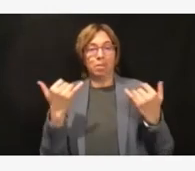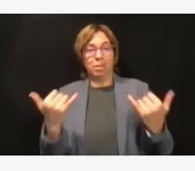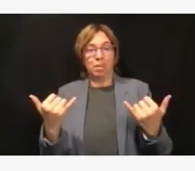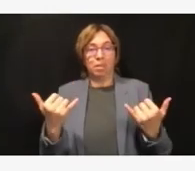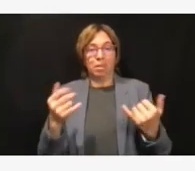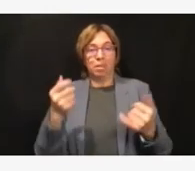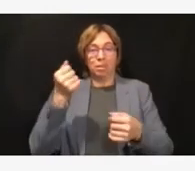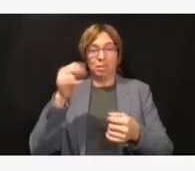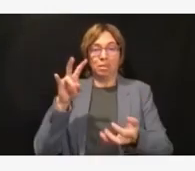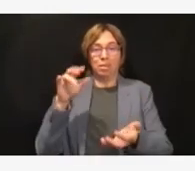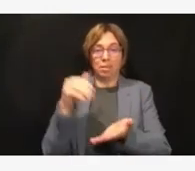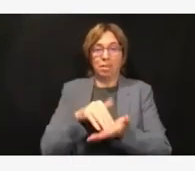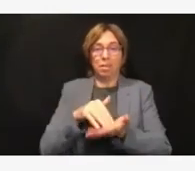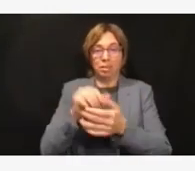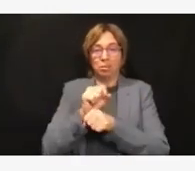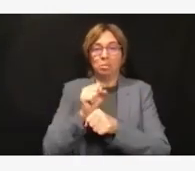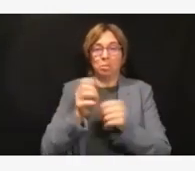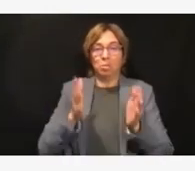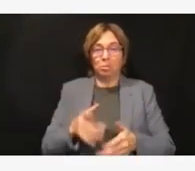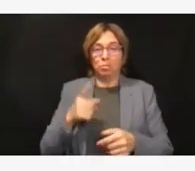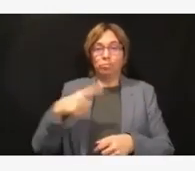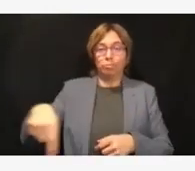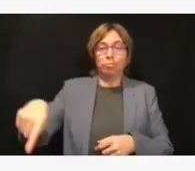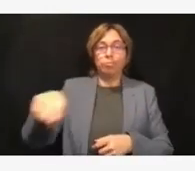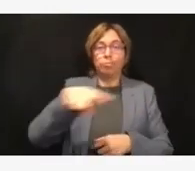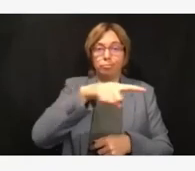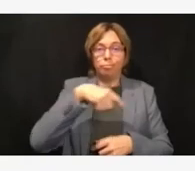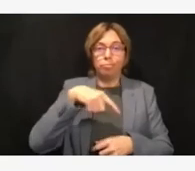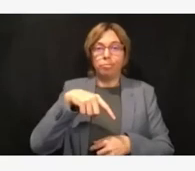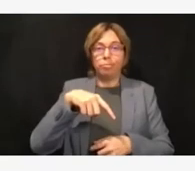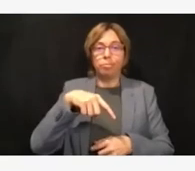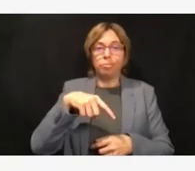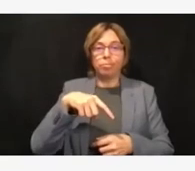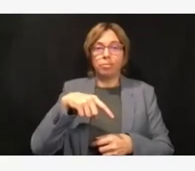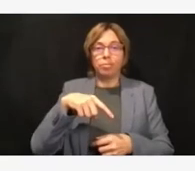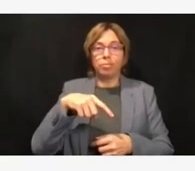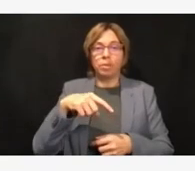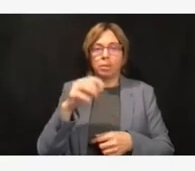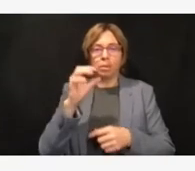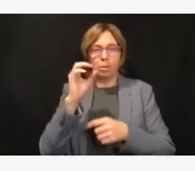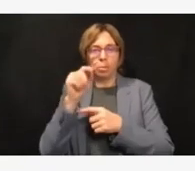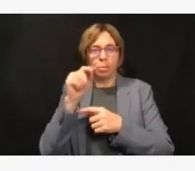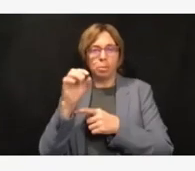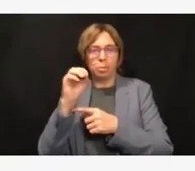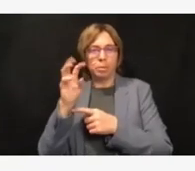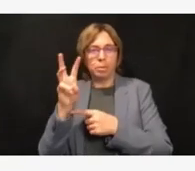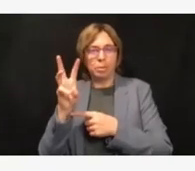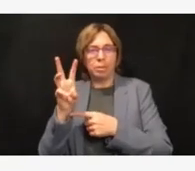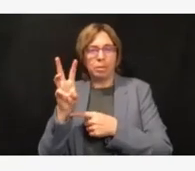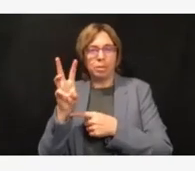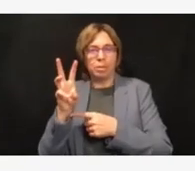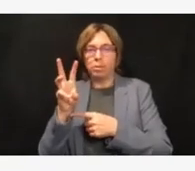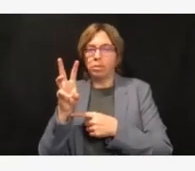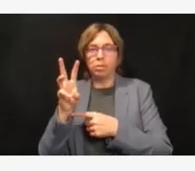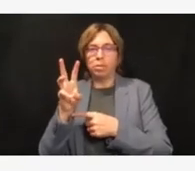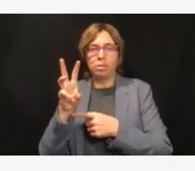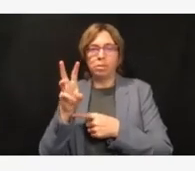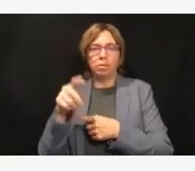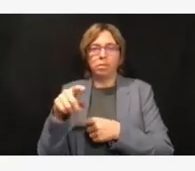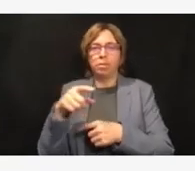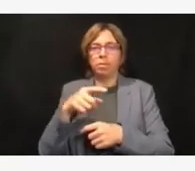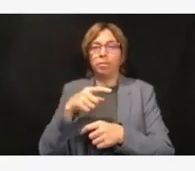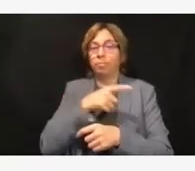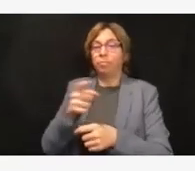a fraction of a percent. It's 0.6% that are noncompliant, meaning they